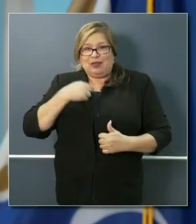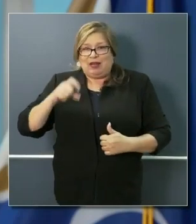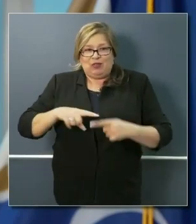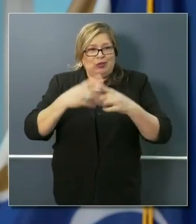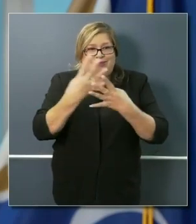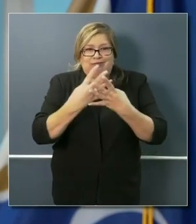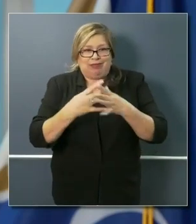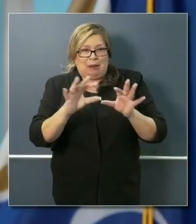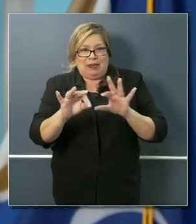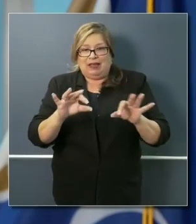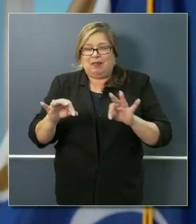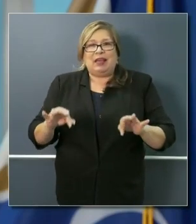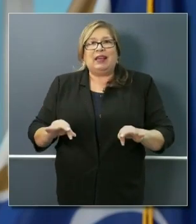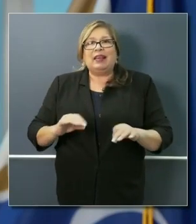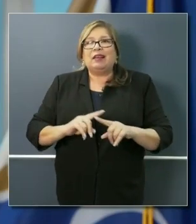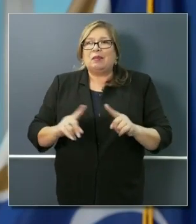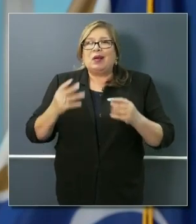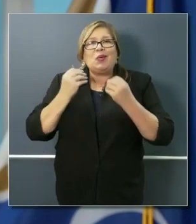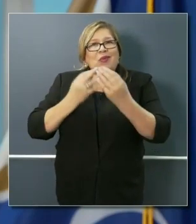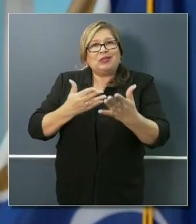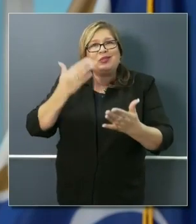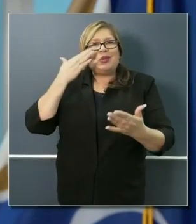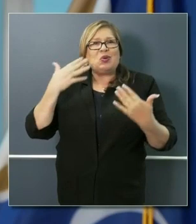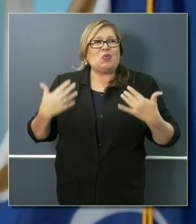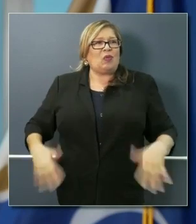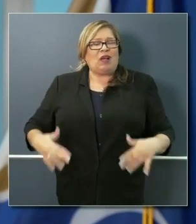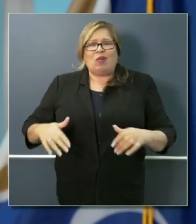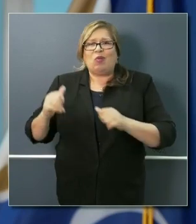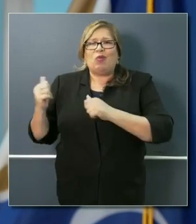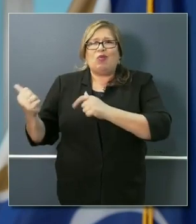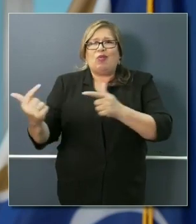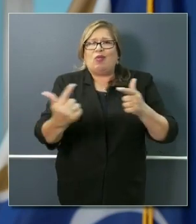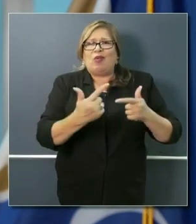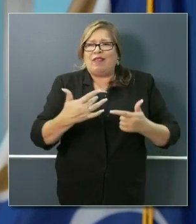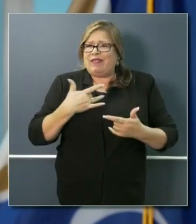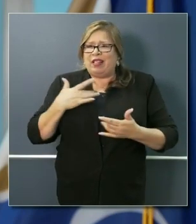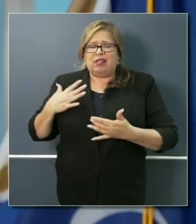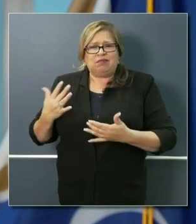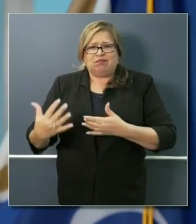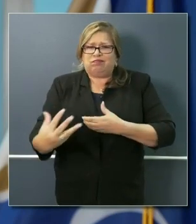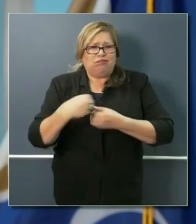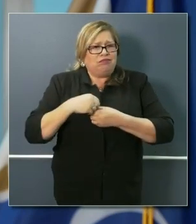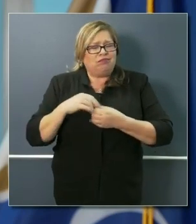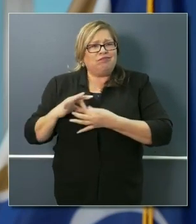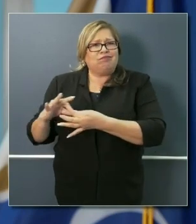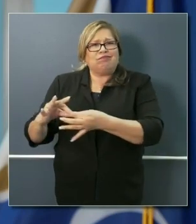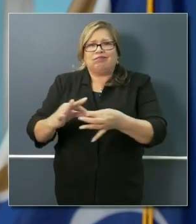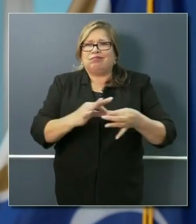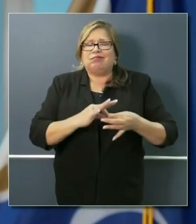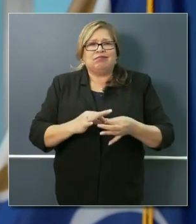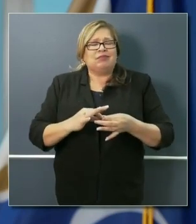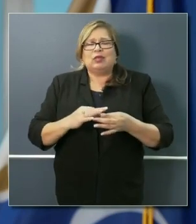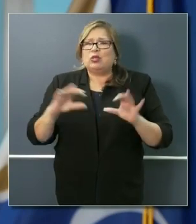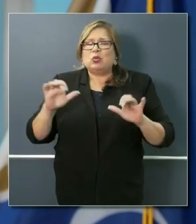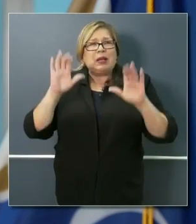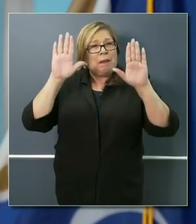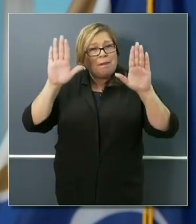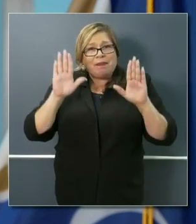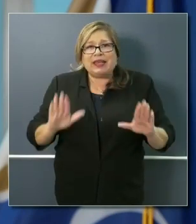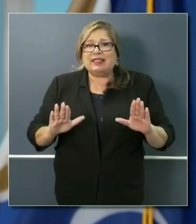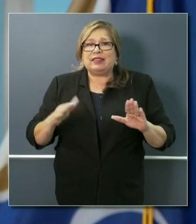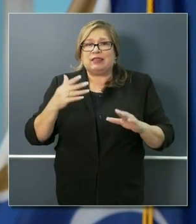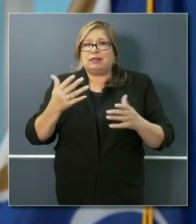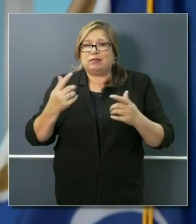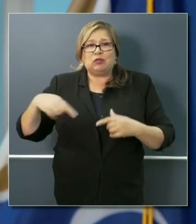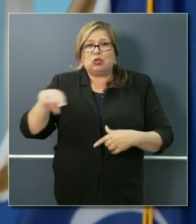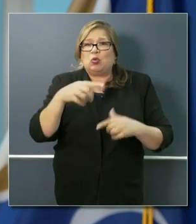but it just gives you a sense of this civic moment and how people are doing this extraordinary amount to try to